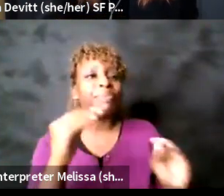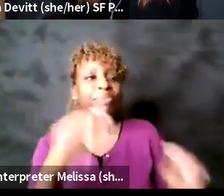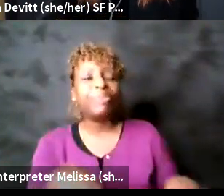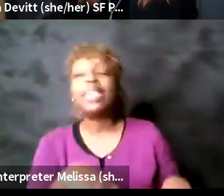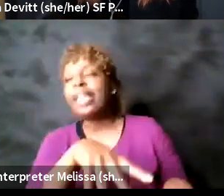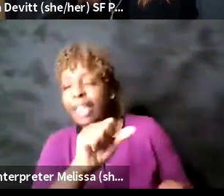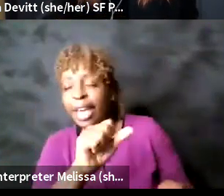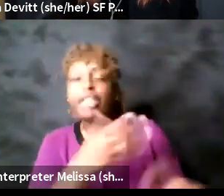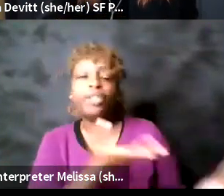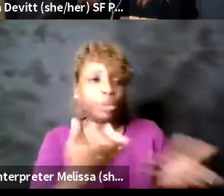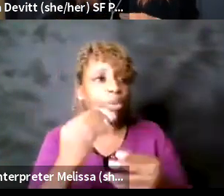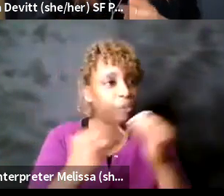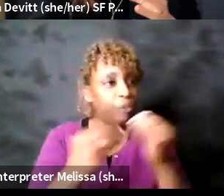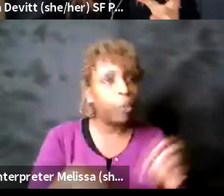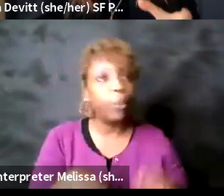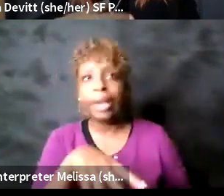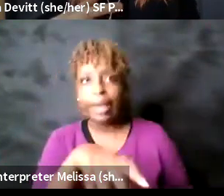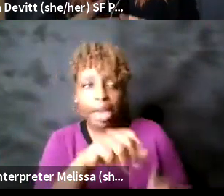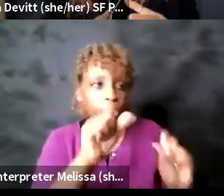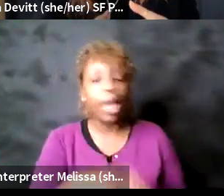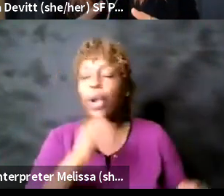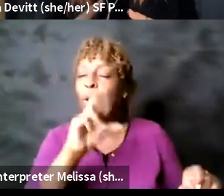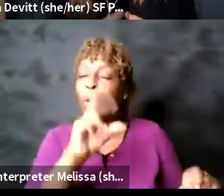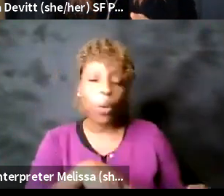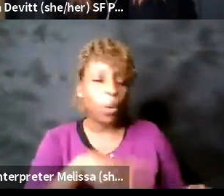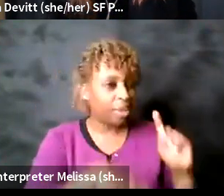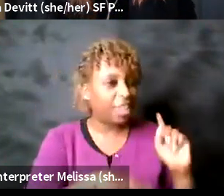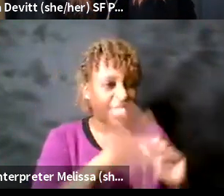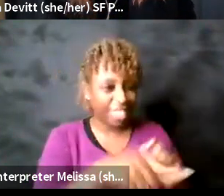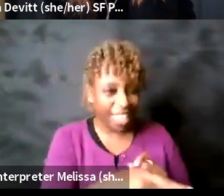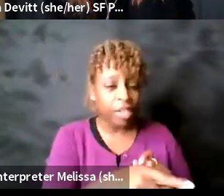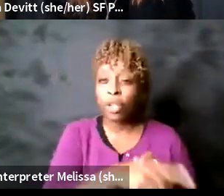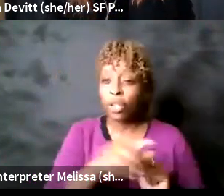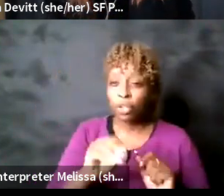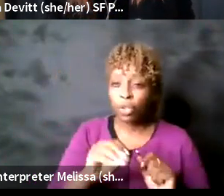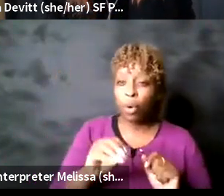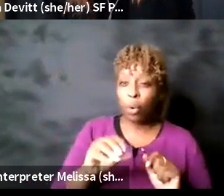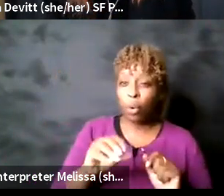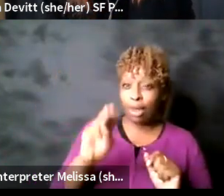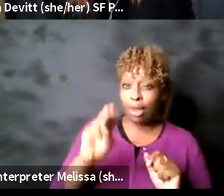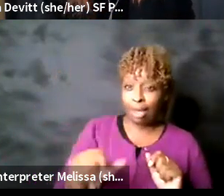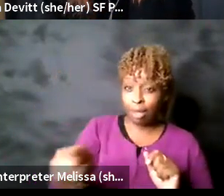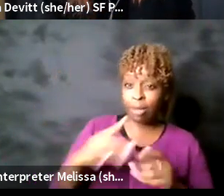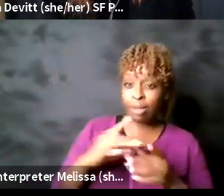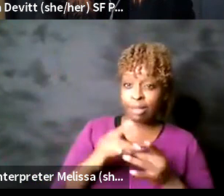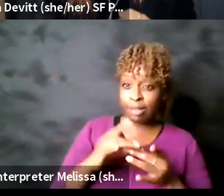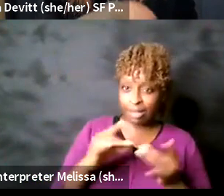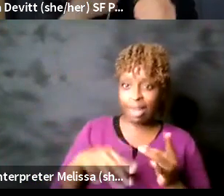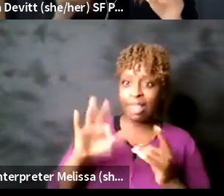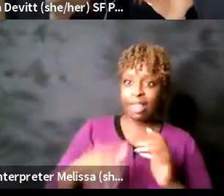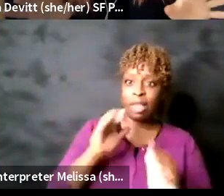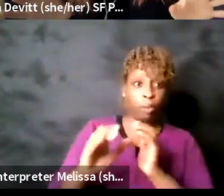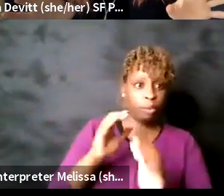what amy said about you know just reinforcing that communication is very important whether it's